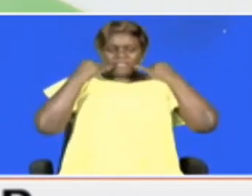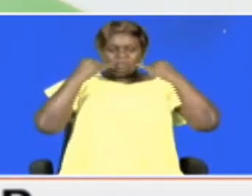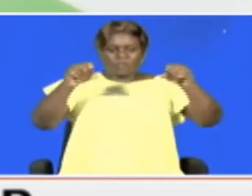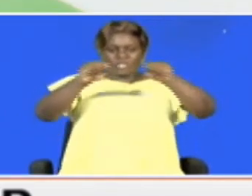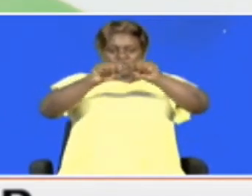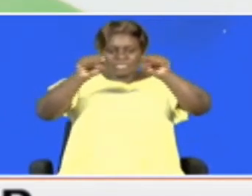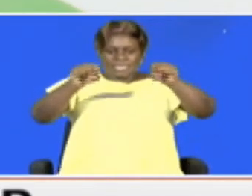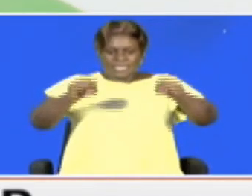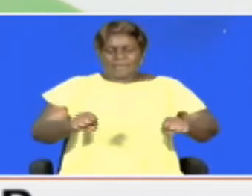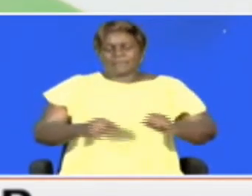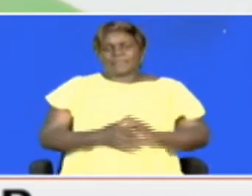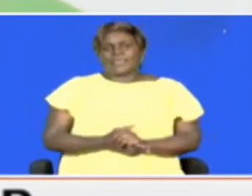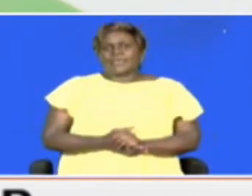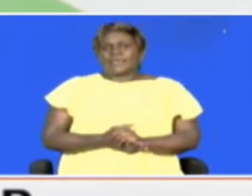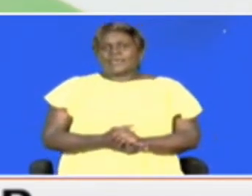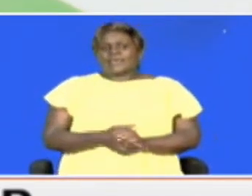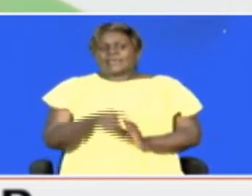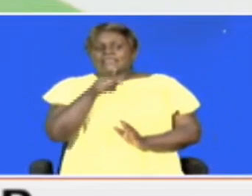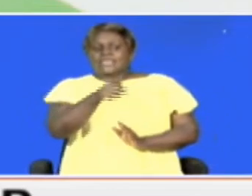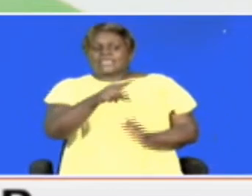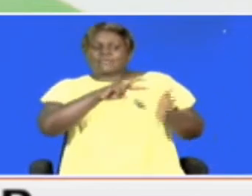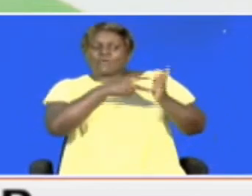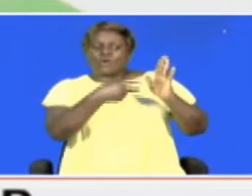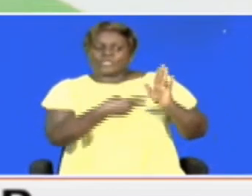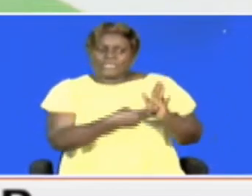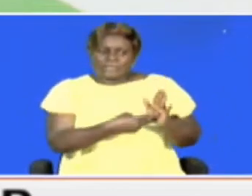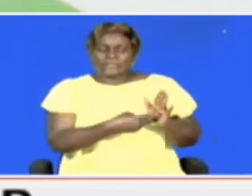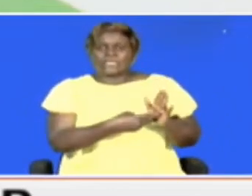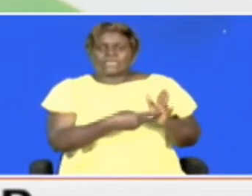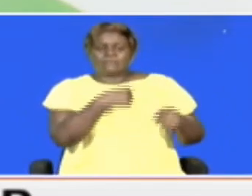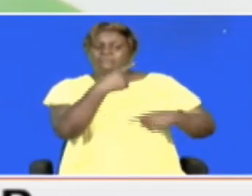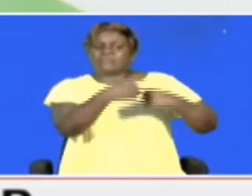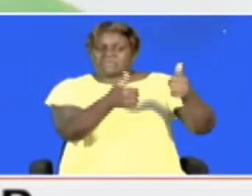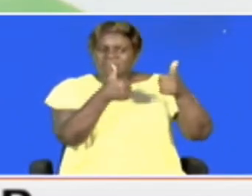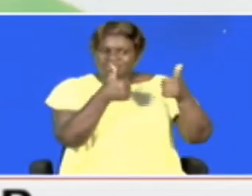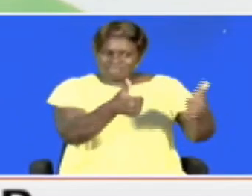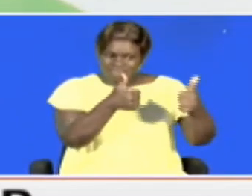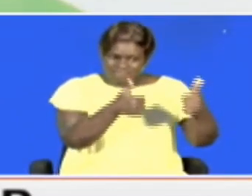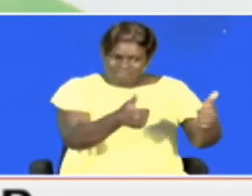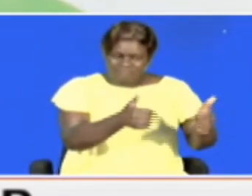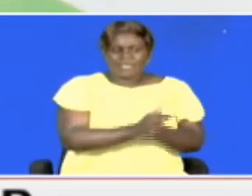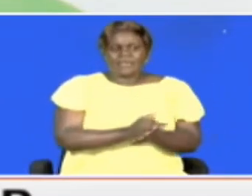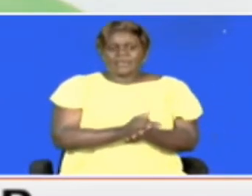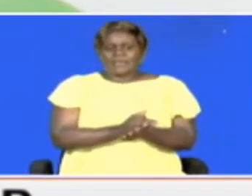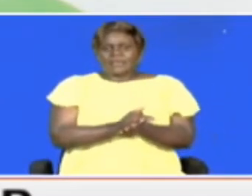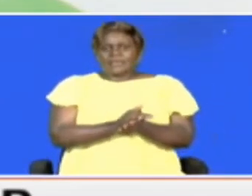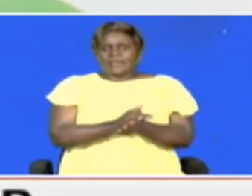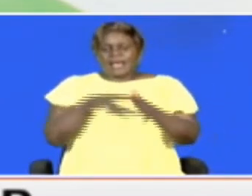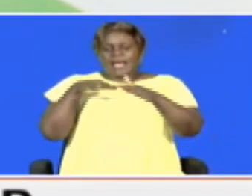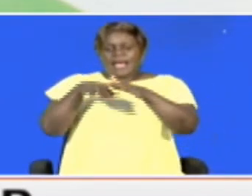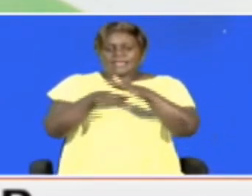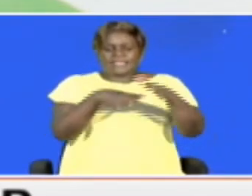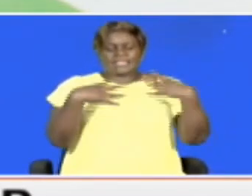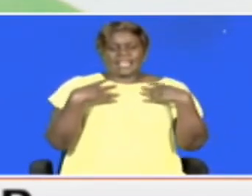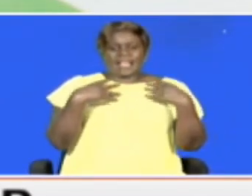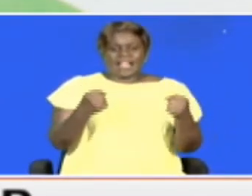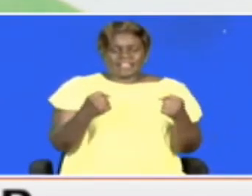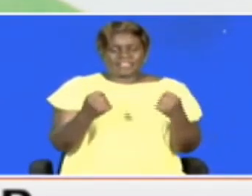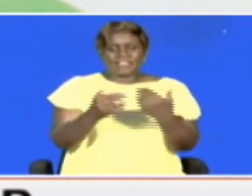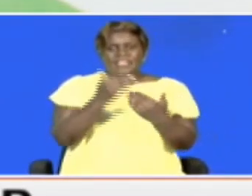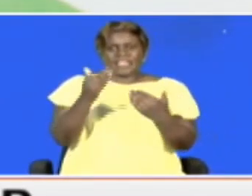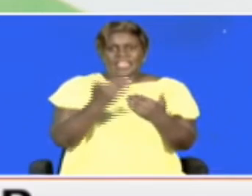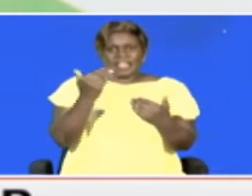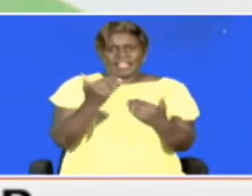systems. And that project, ladies and gentlemen, is progressing well and is improving access to health care by